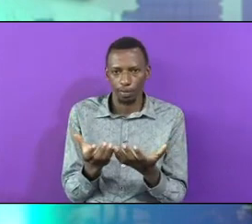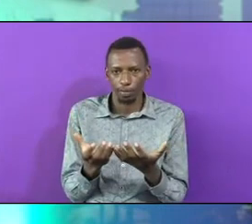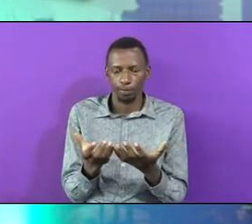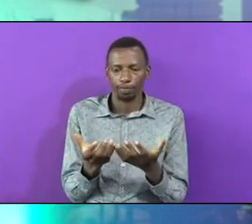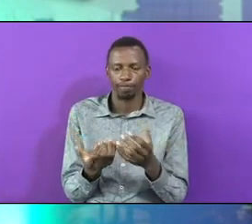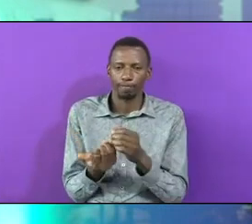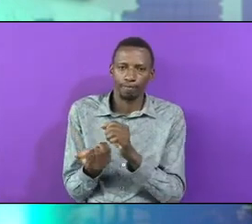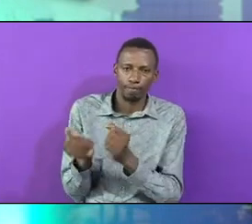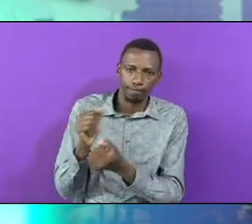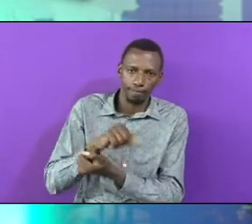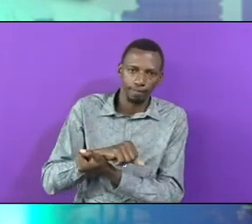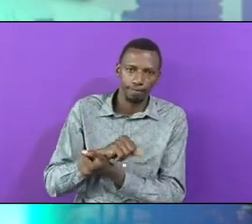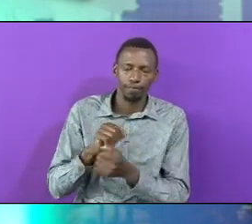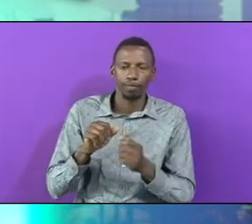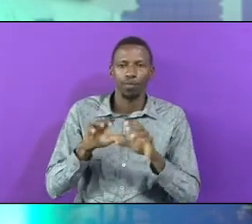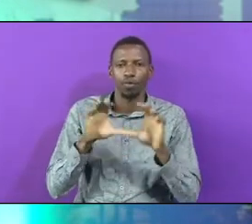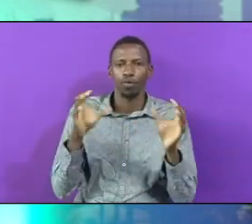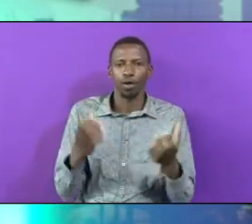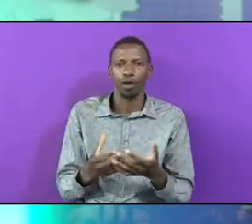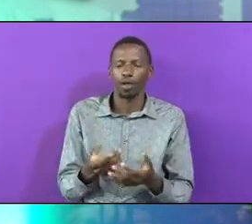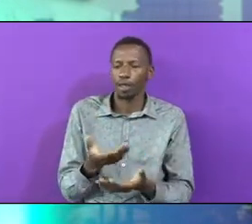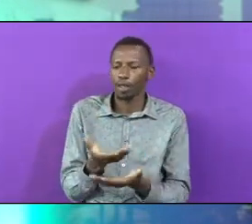And they Did not Have any Money